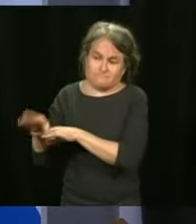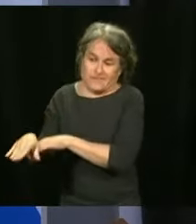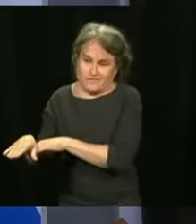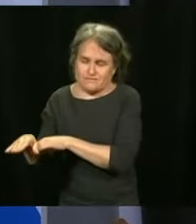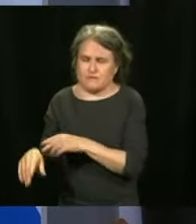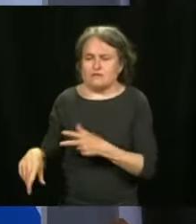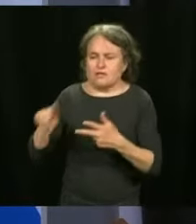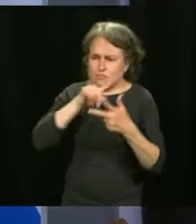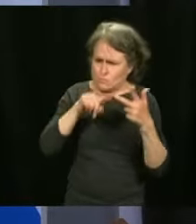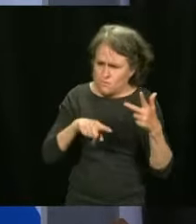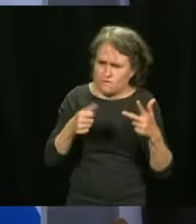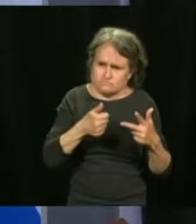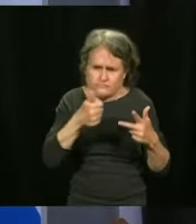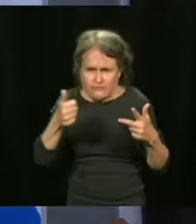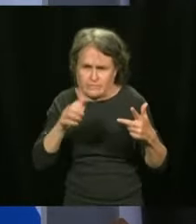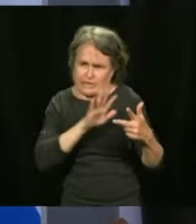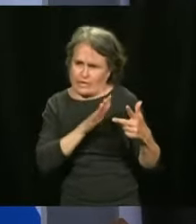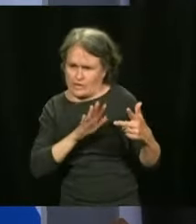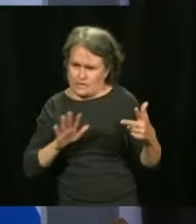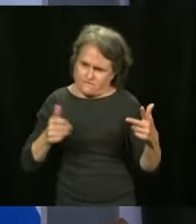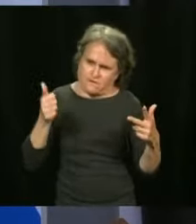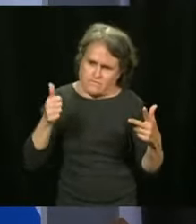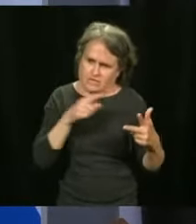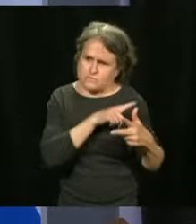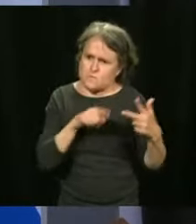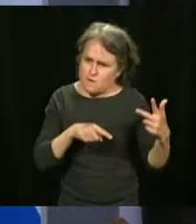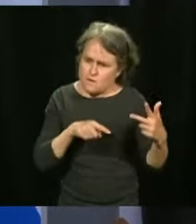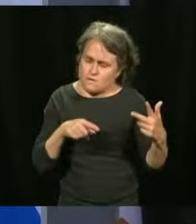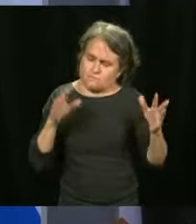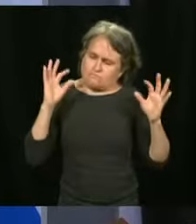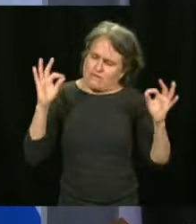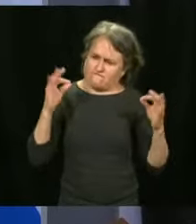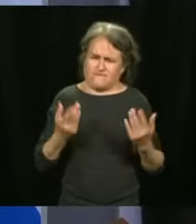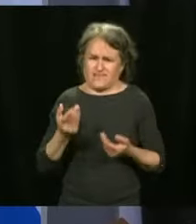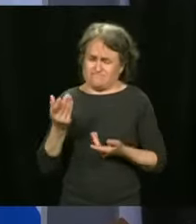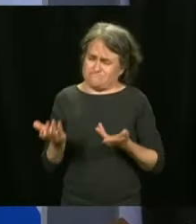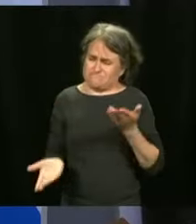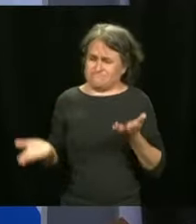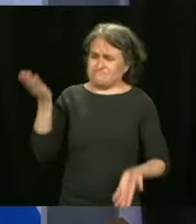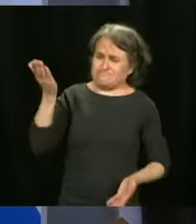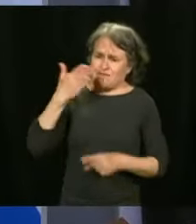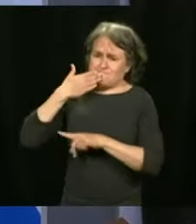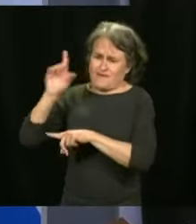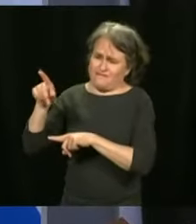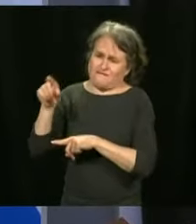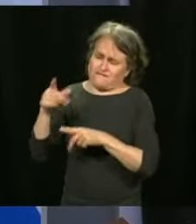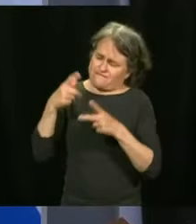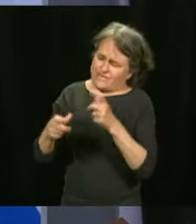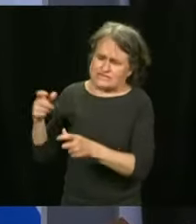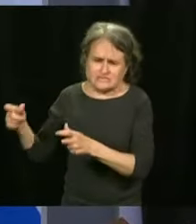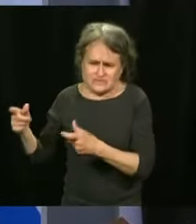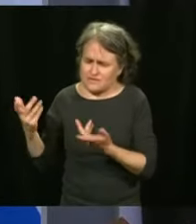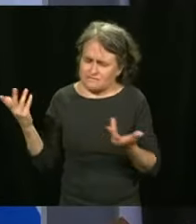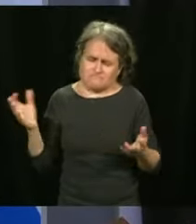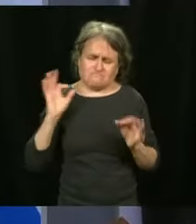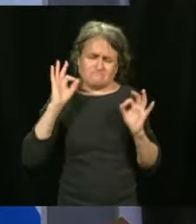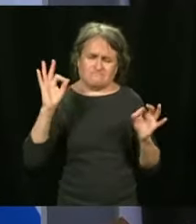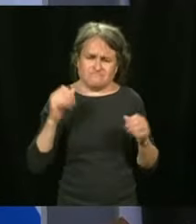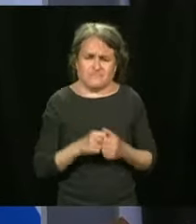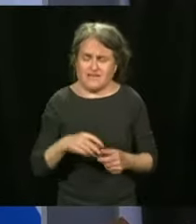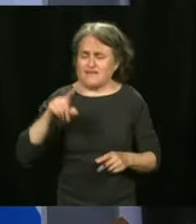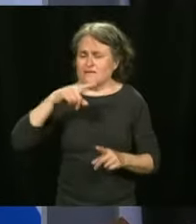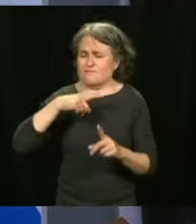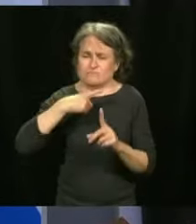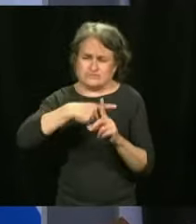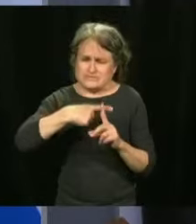have observed in Quebec is what is expected and what we've always expressed to the population. So, I would like to tell you once again that the AstraZeneca vaccine is